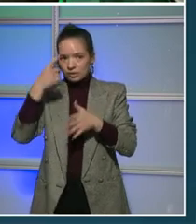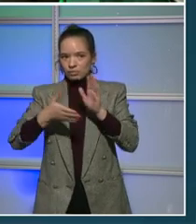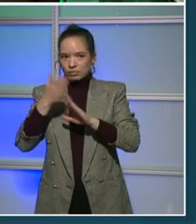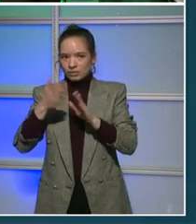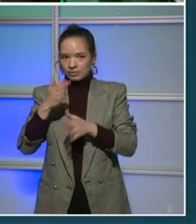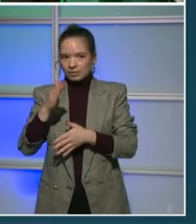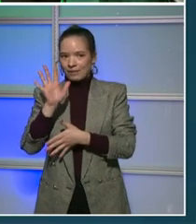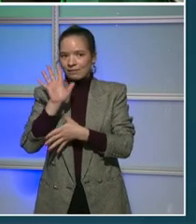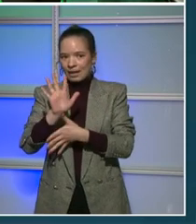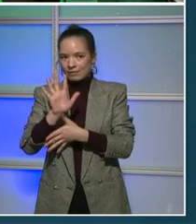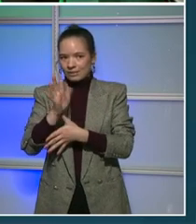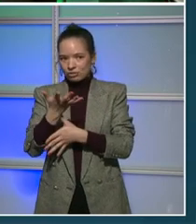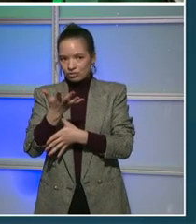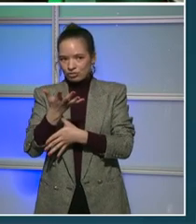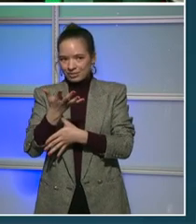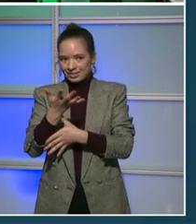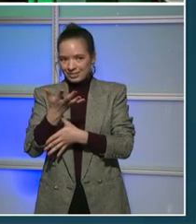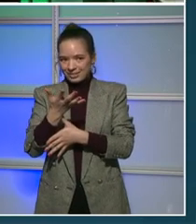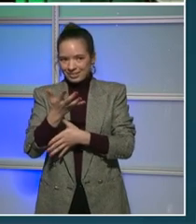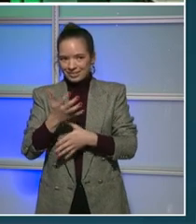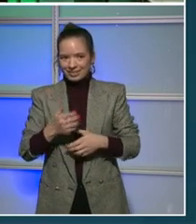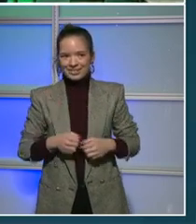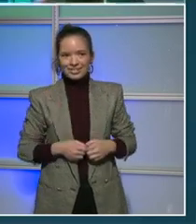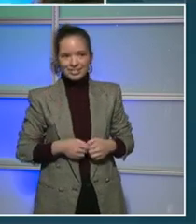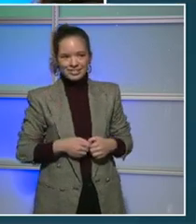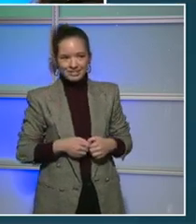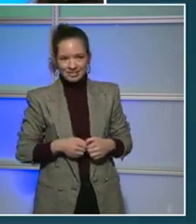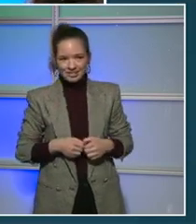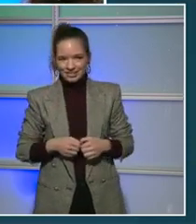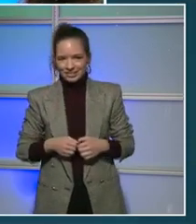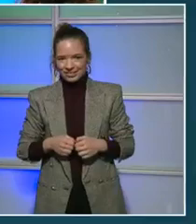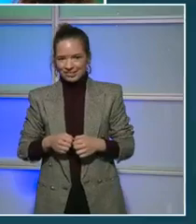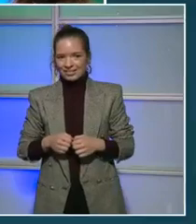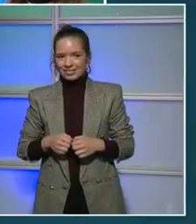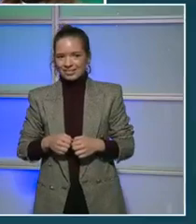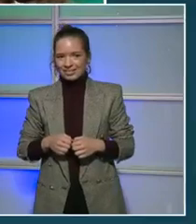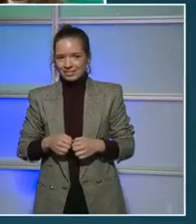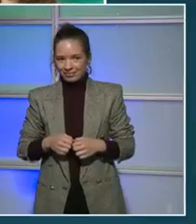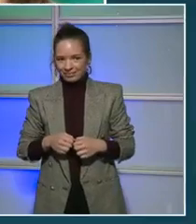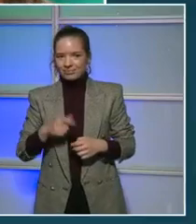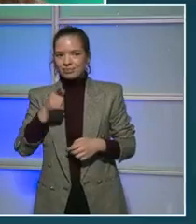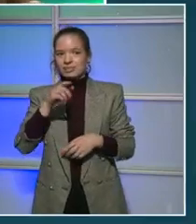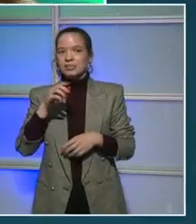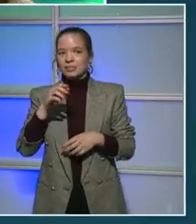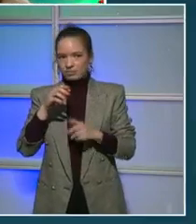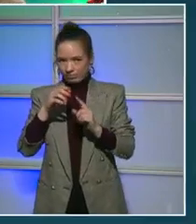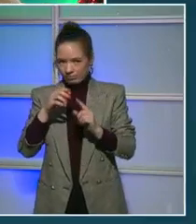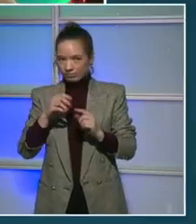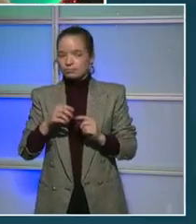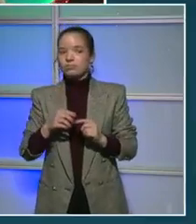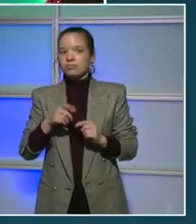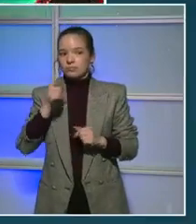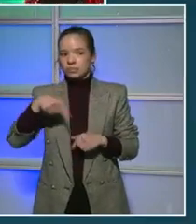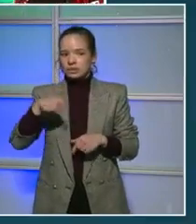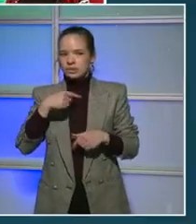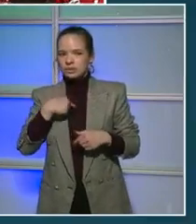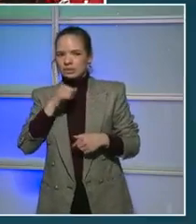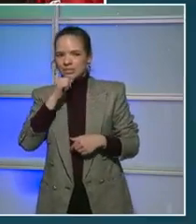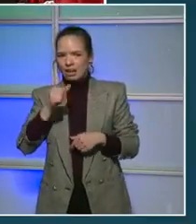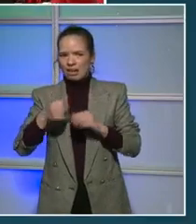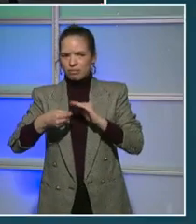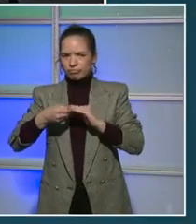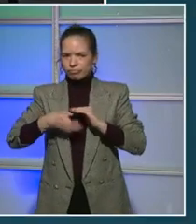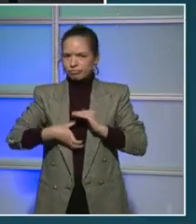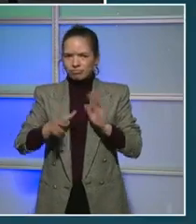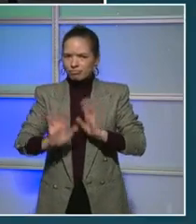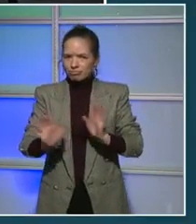$5. Thank you. ACA Parker, do not be discouraged by that. Because I'm going to walk